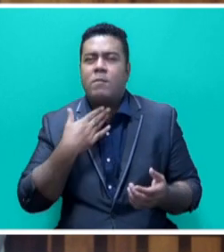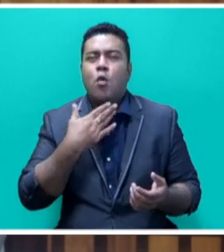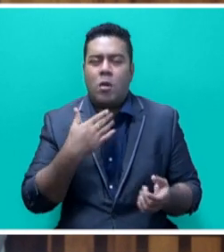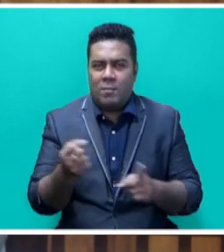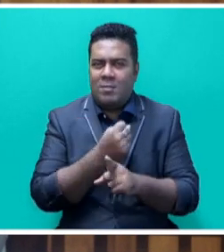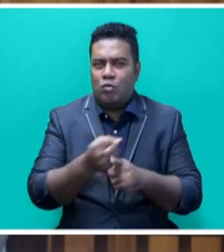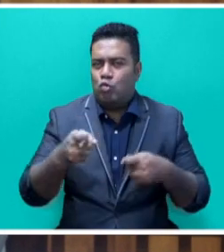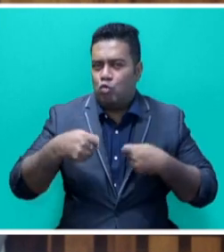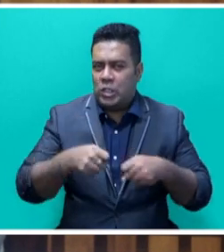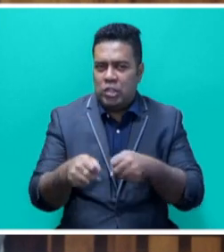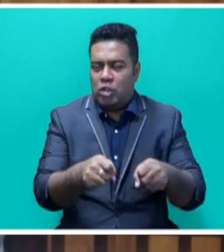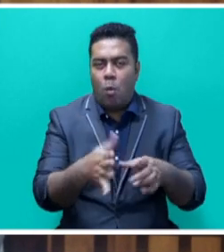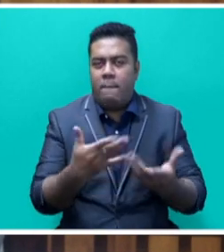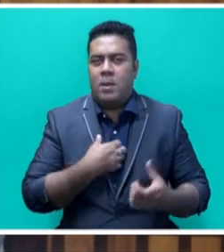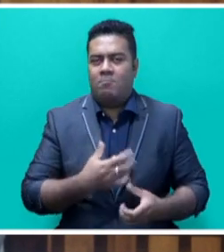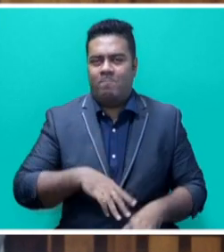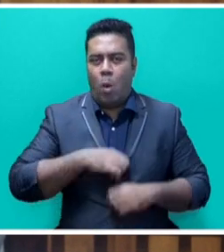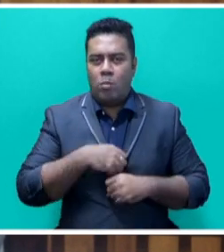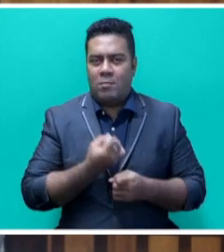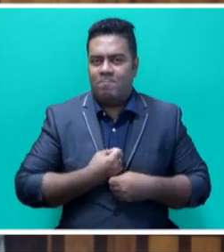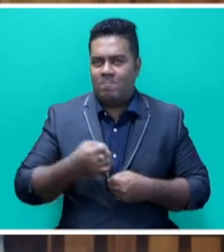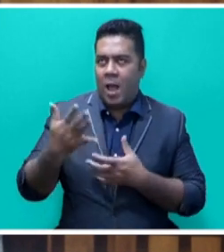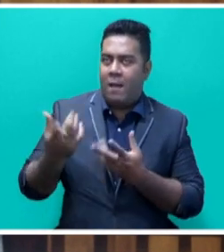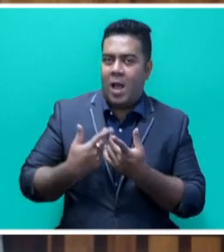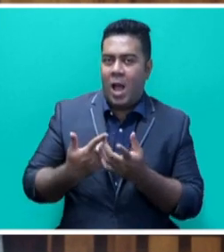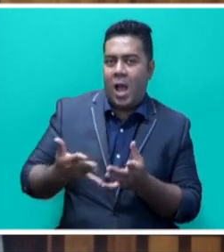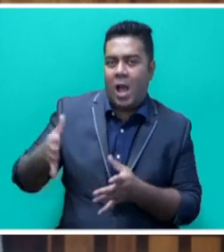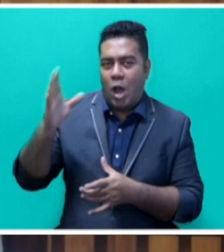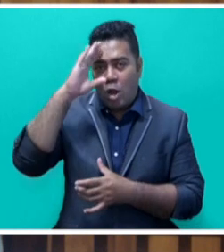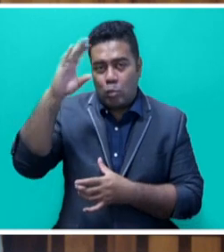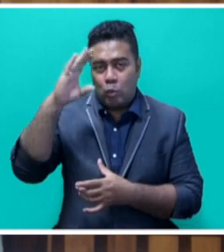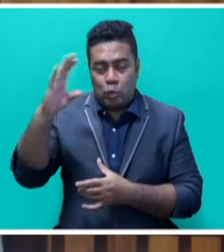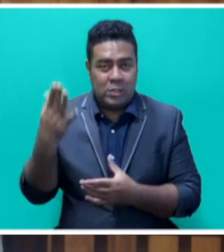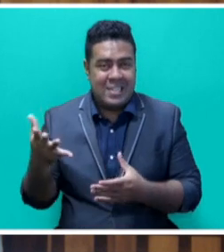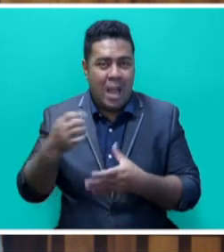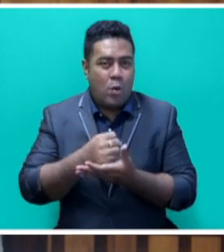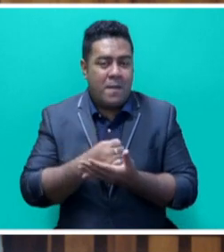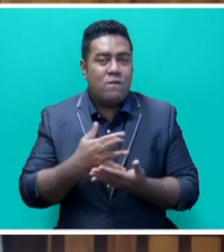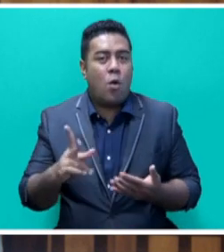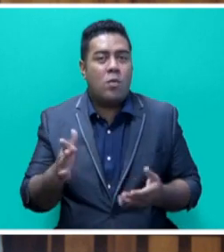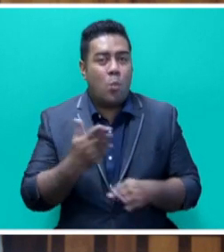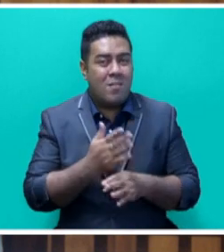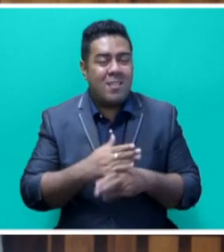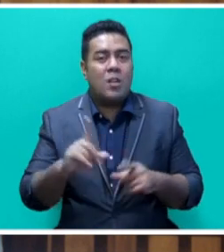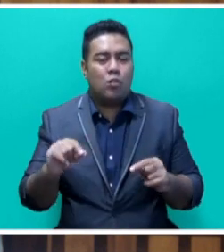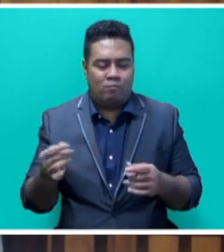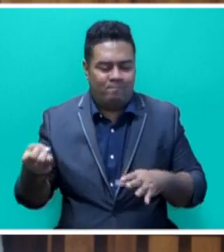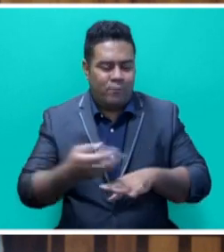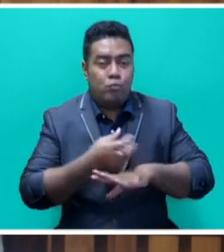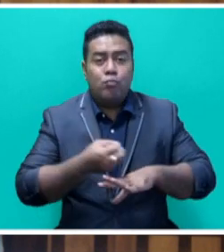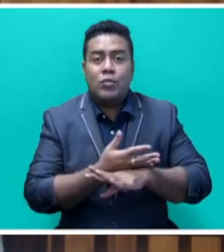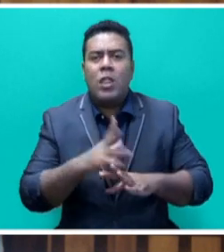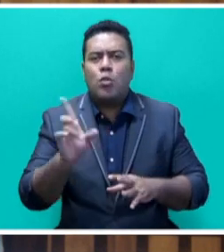strategic, and we have been bold in continuously holding high-emitting countries accountable for the havoc they are inflicting on the planet